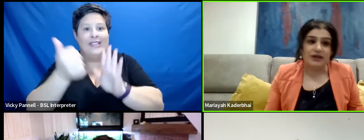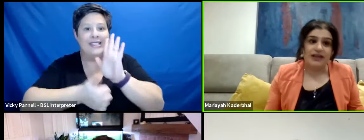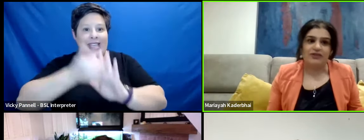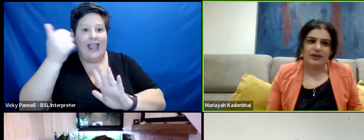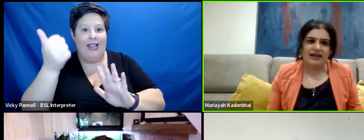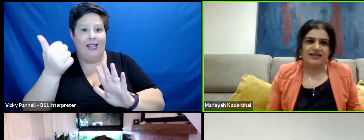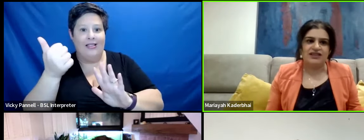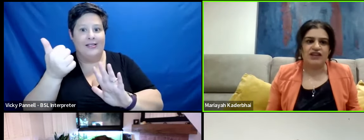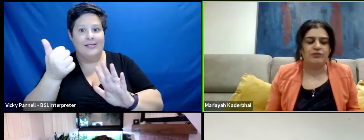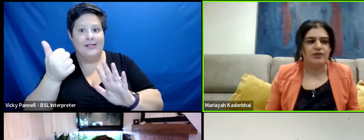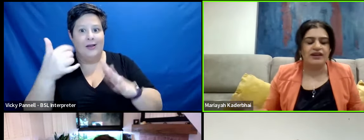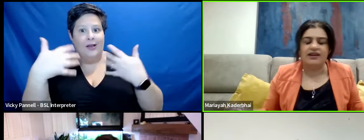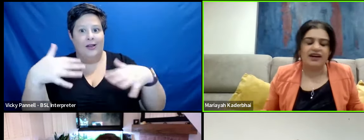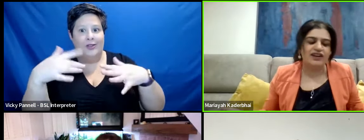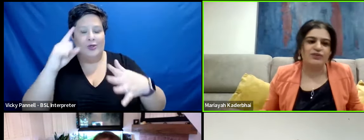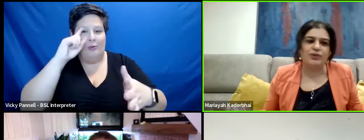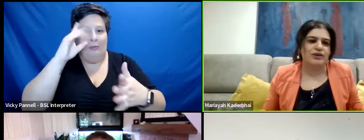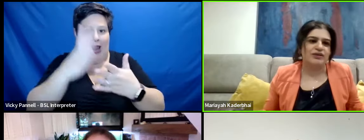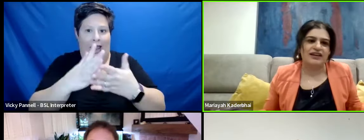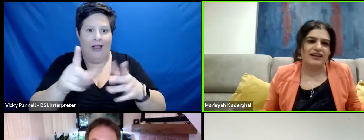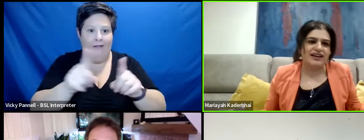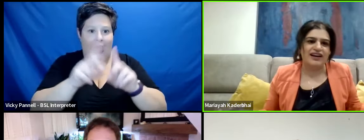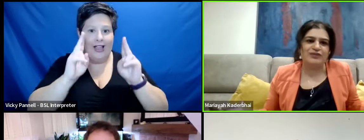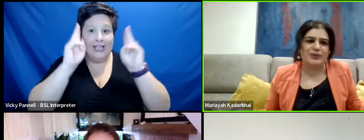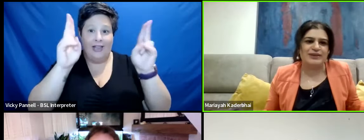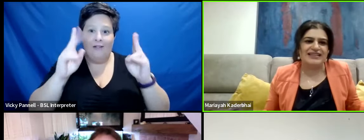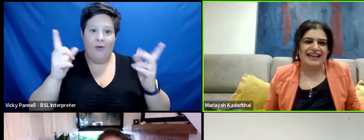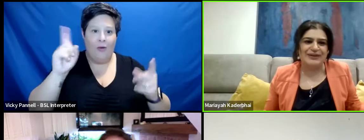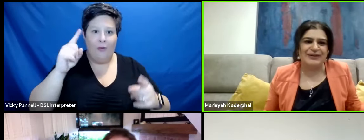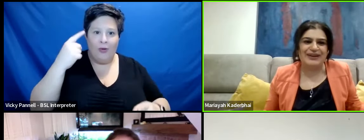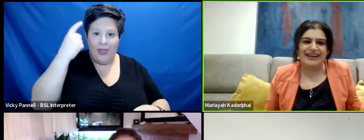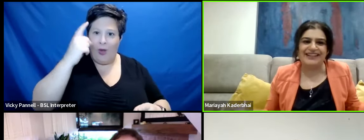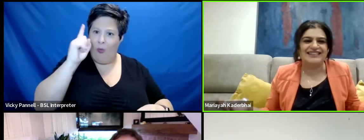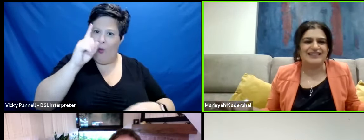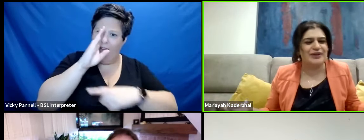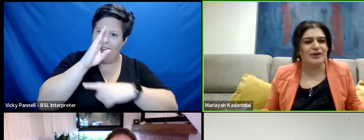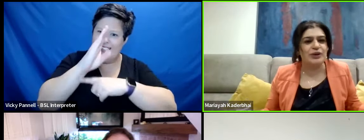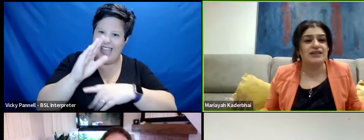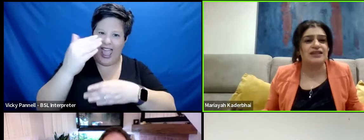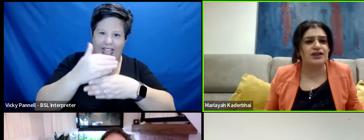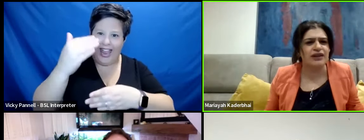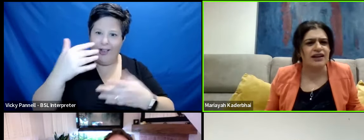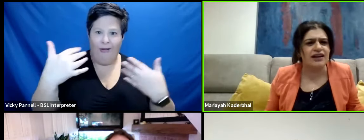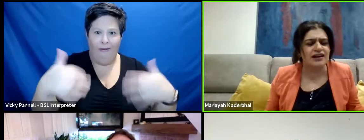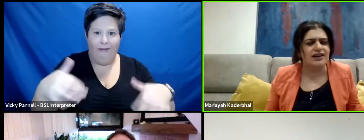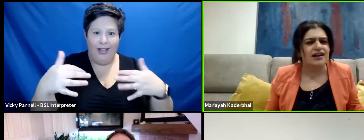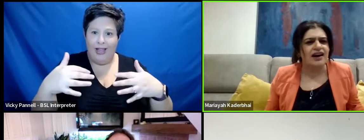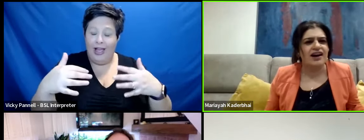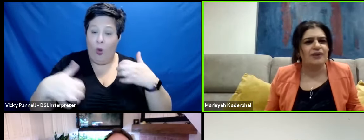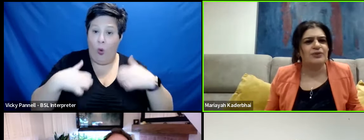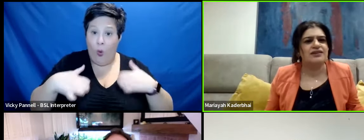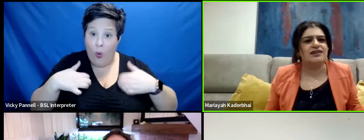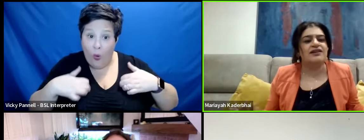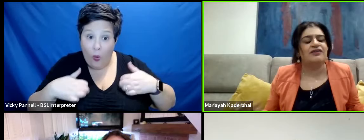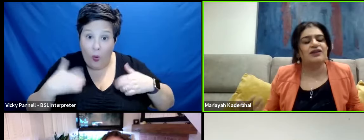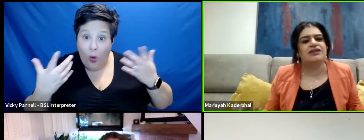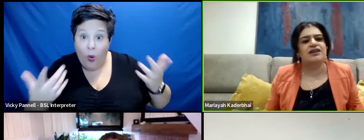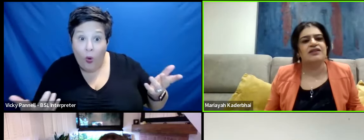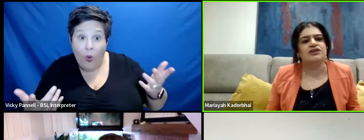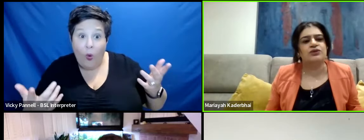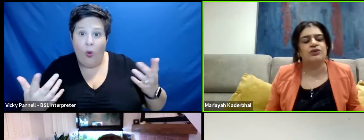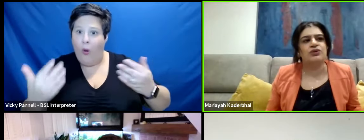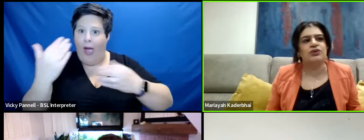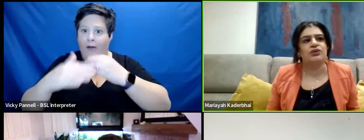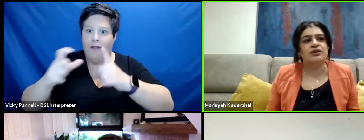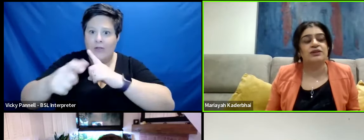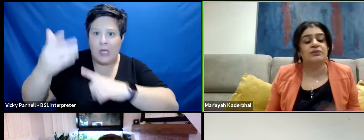of to be believable as a chef. then kind of what were you thinking? Kind of one take like this. You know, is it thrilling? Was it I've never